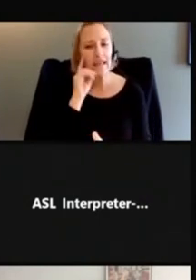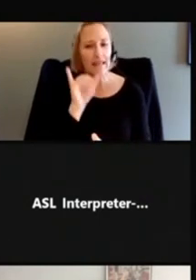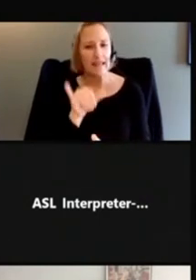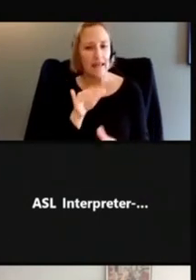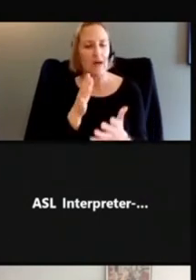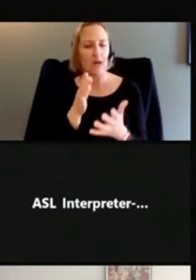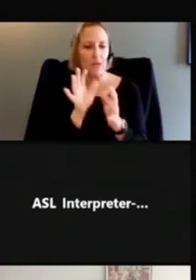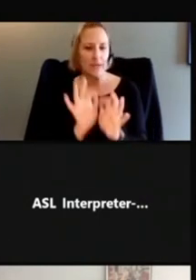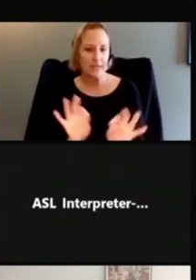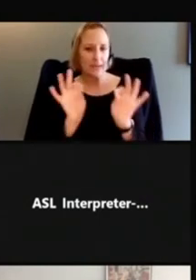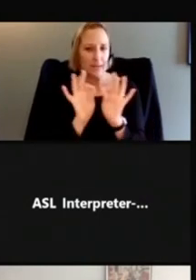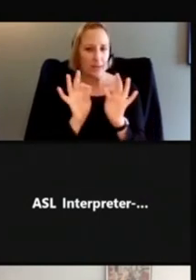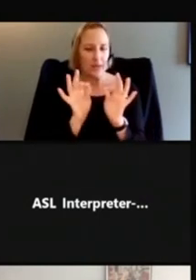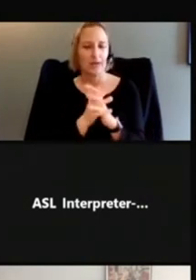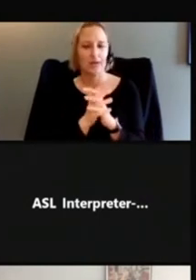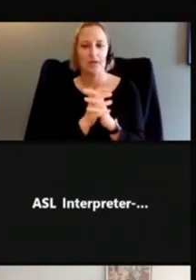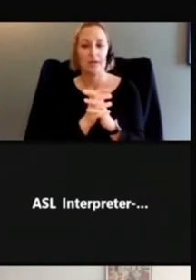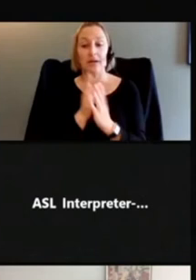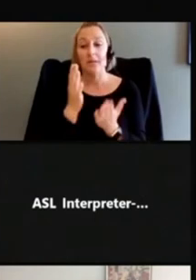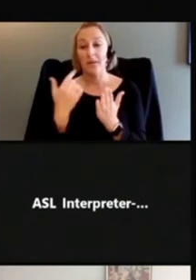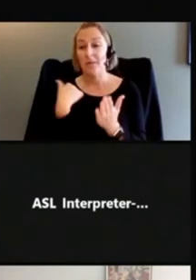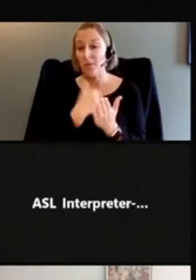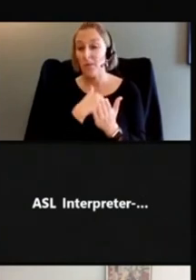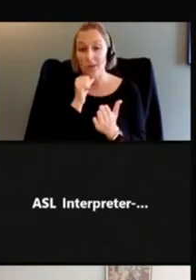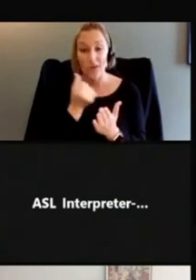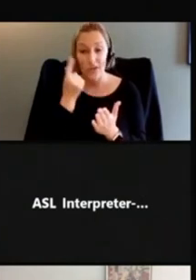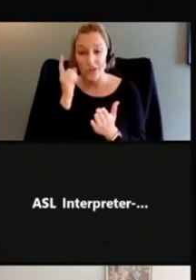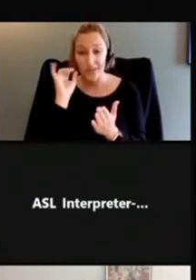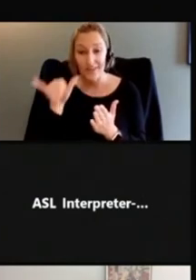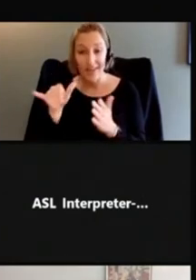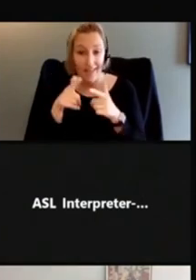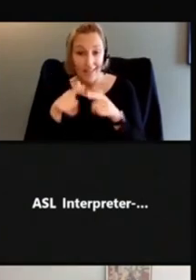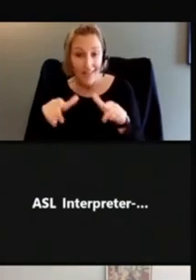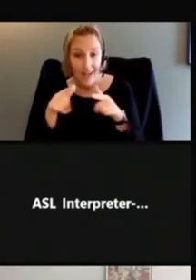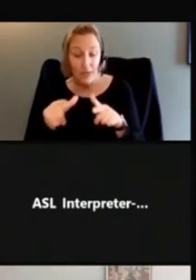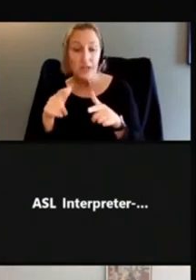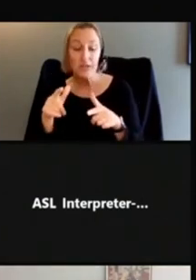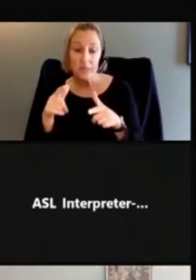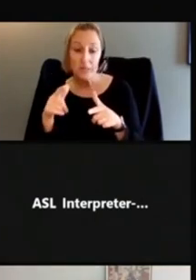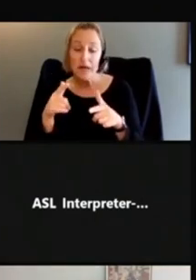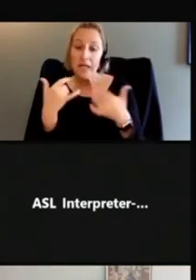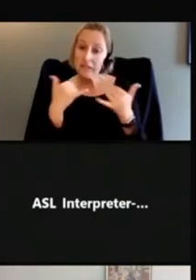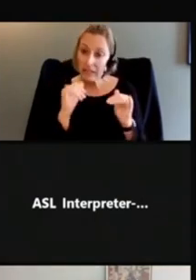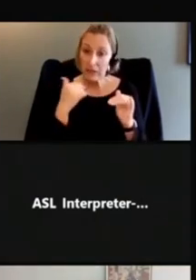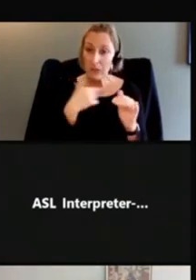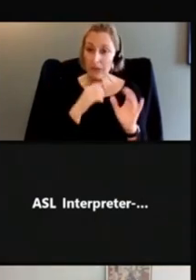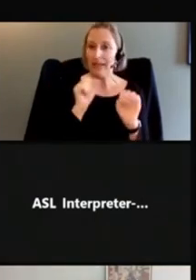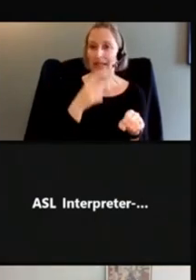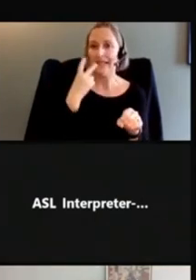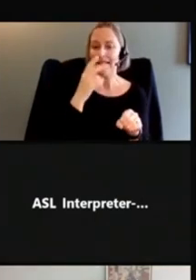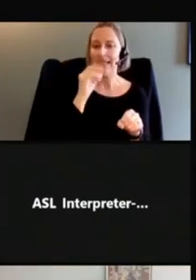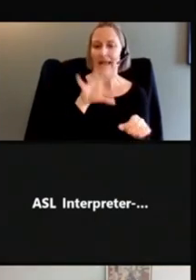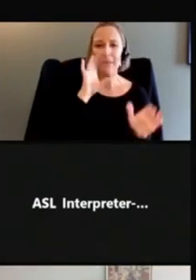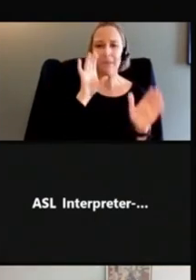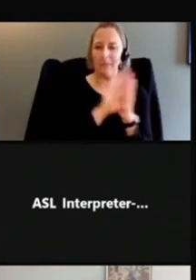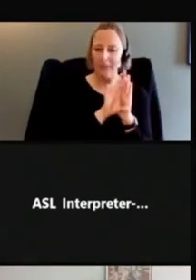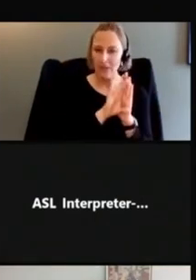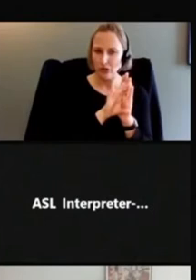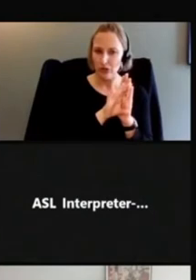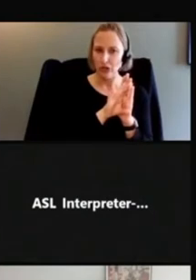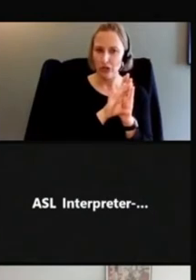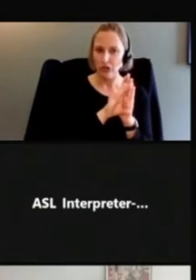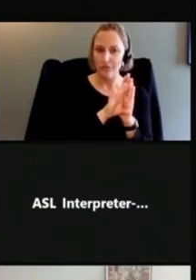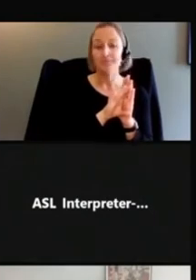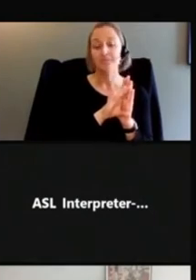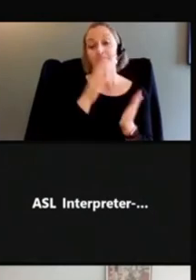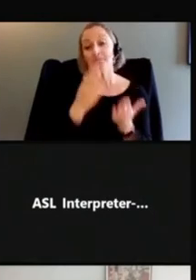to this. It's like we we don't understand. then when we produce our pictograms, we want to make sure that people